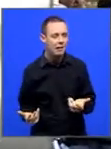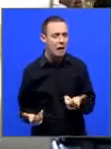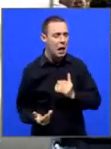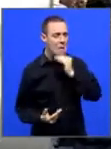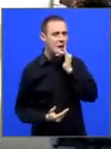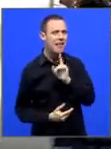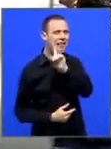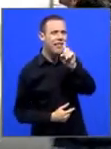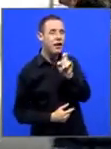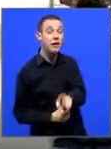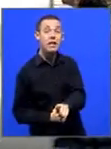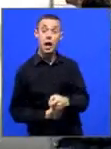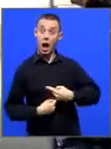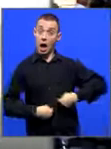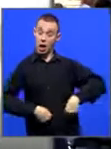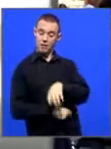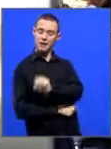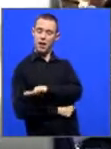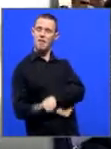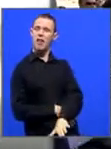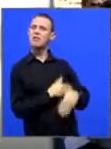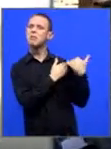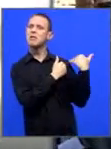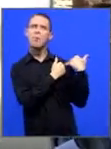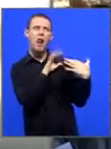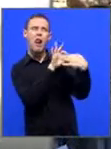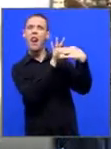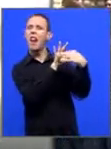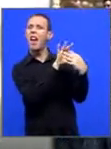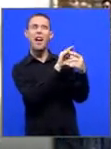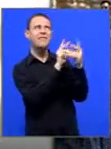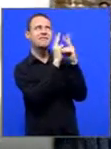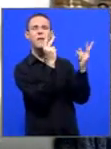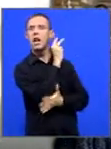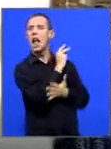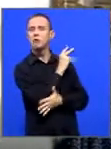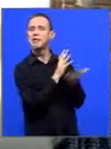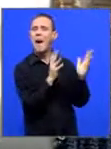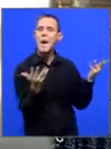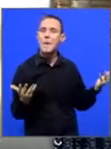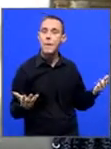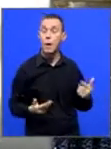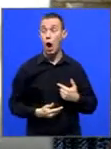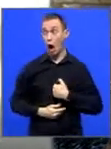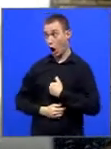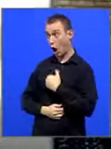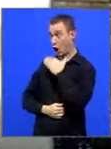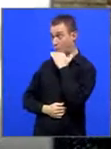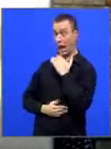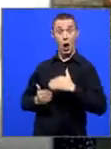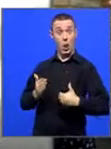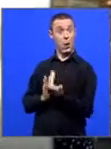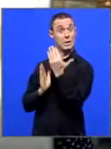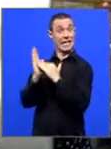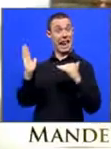Africans internationally? Well, I also spoke because I was wearing many hats. I spoke as the honorary consul for New Zealand